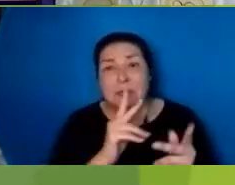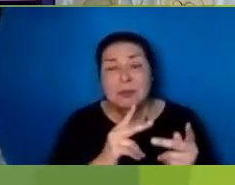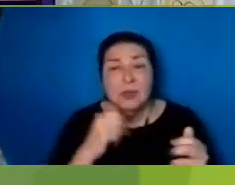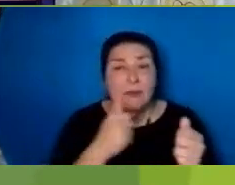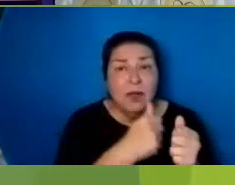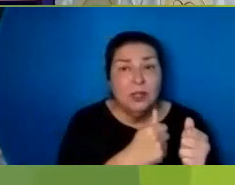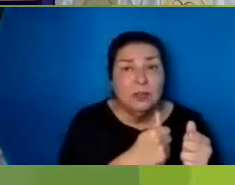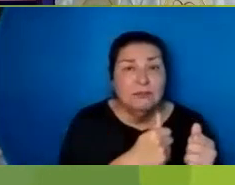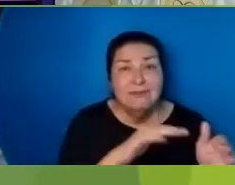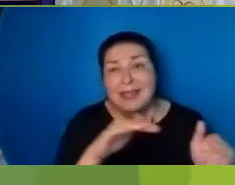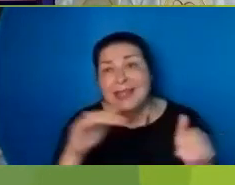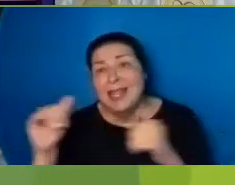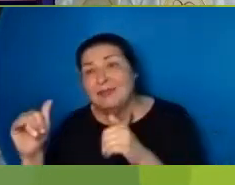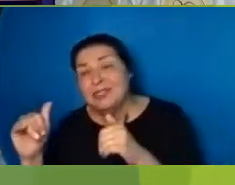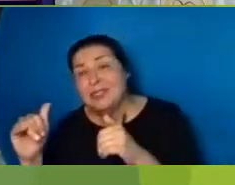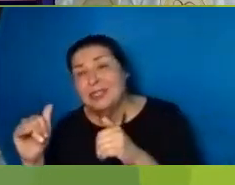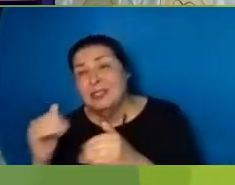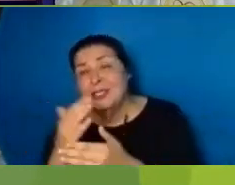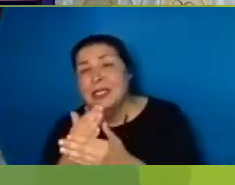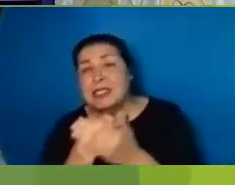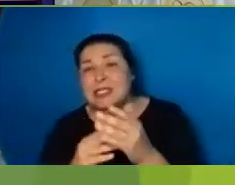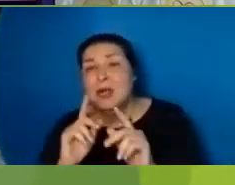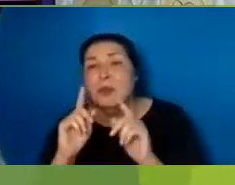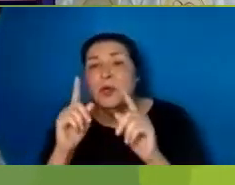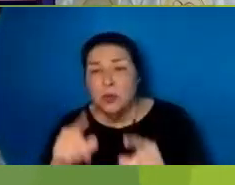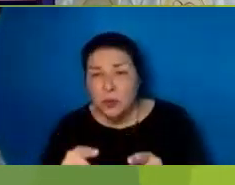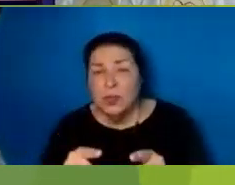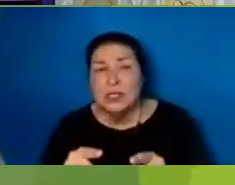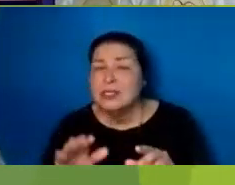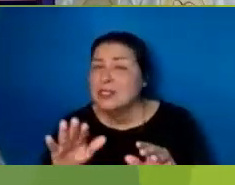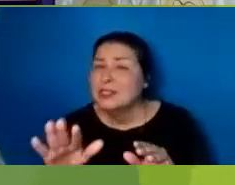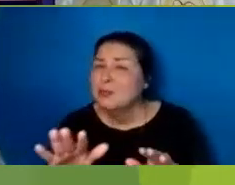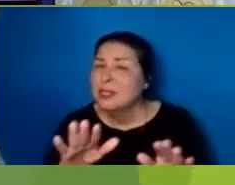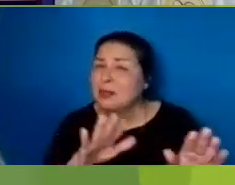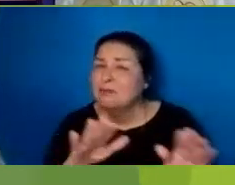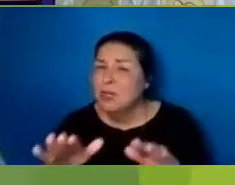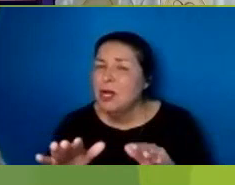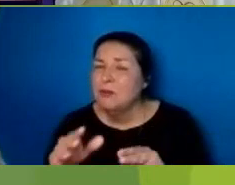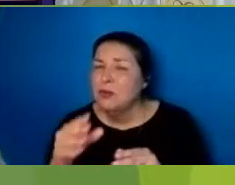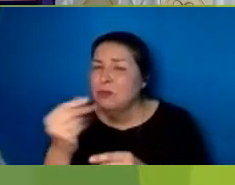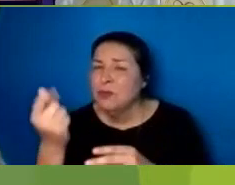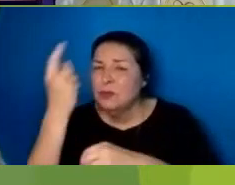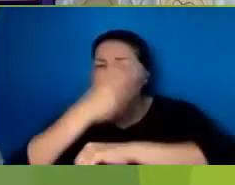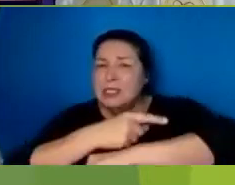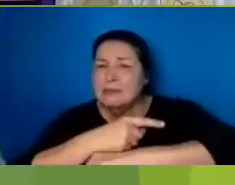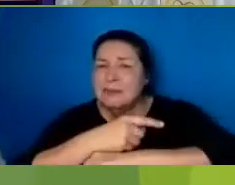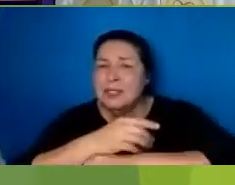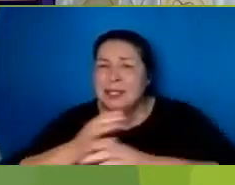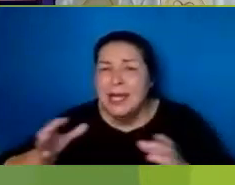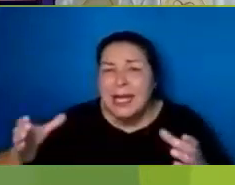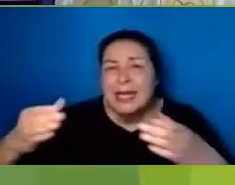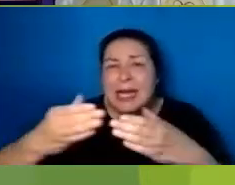Emmaus Some were Going to Lie low For a couple Days Gathered Together For a bit Of safety And the last